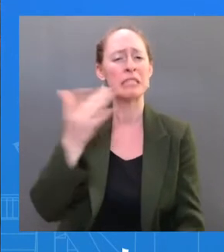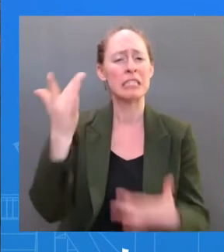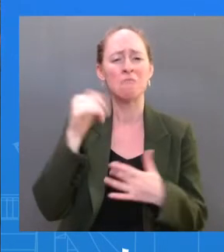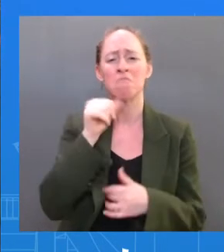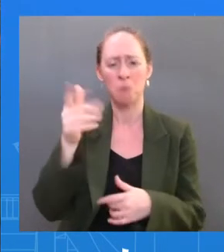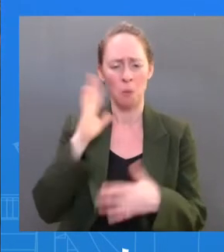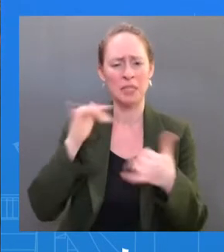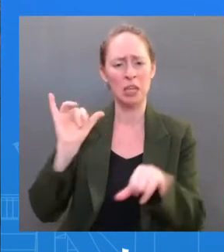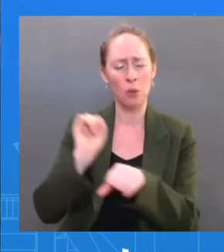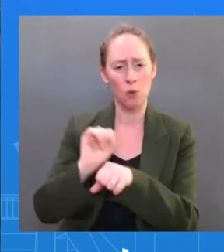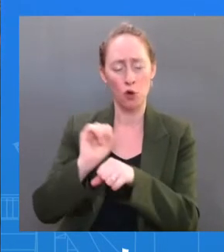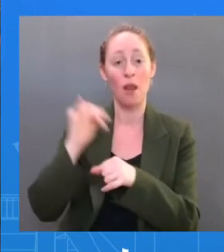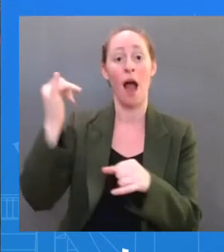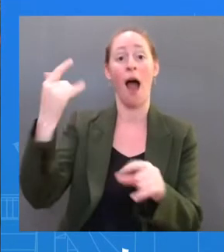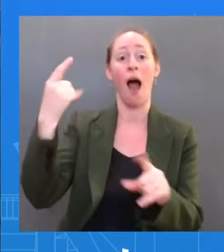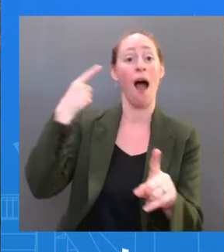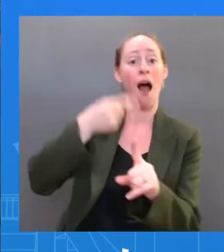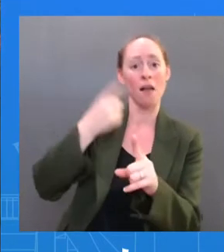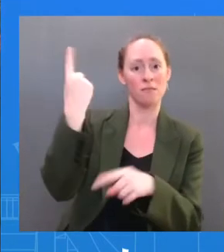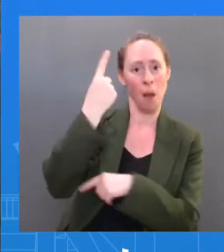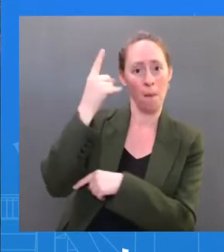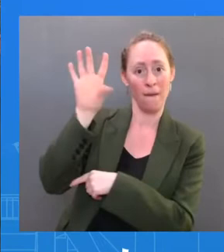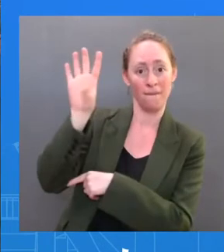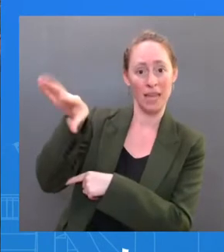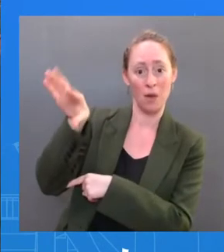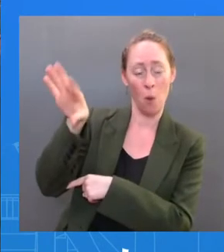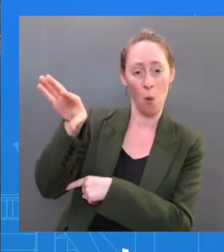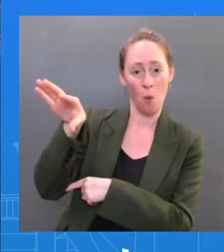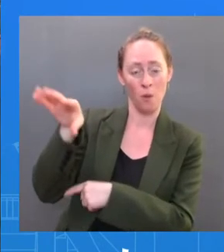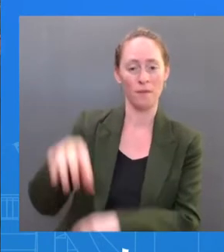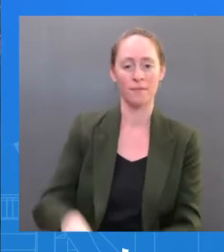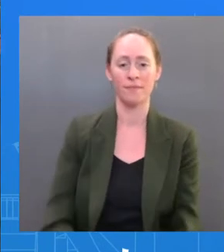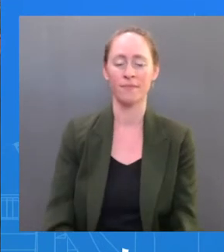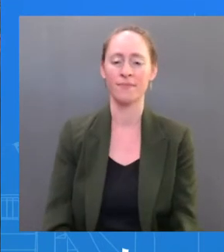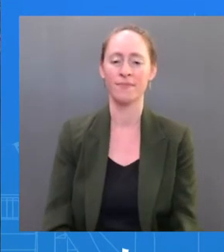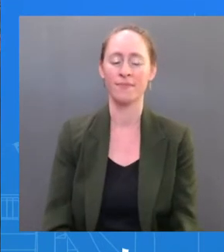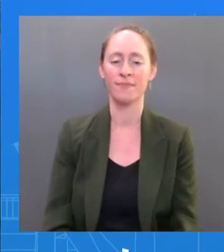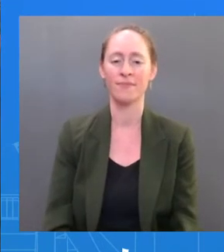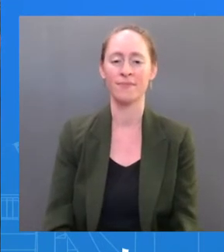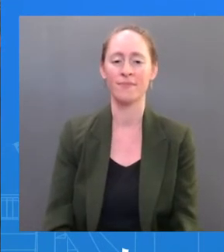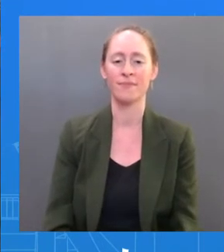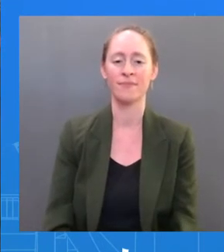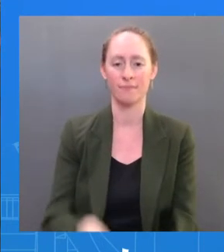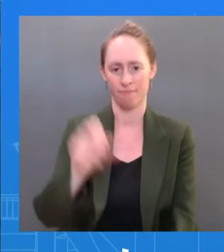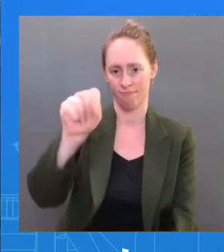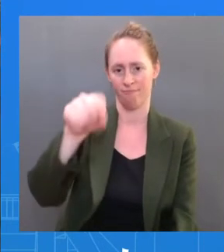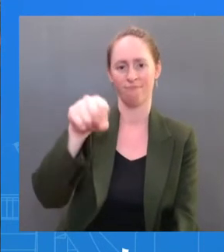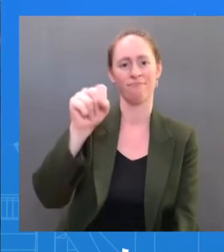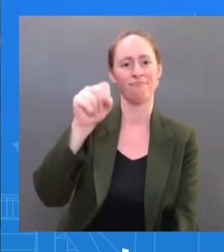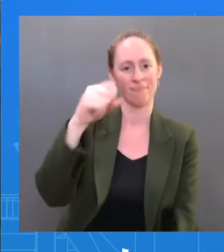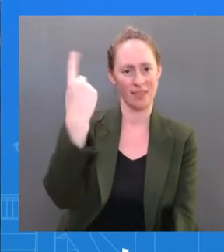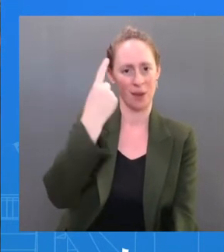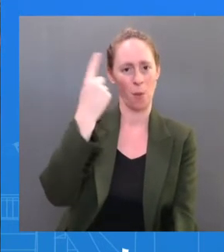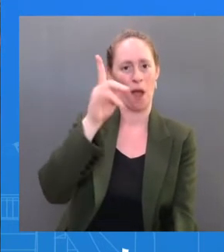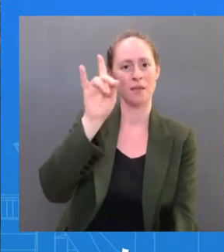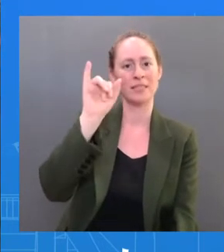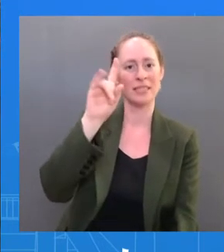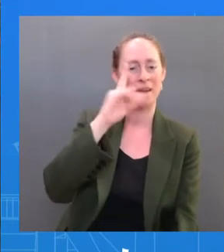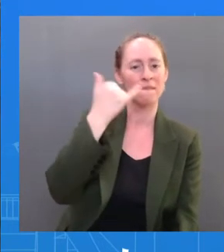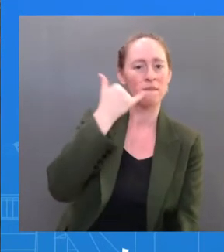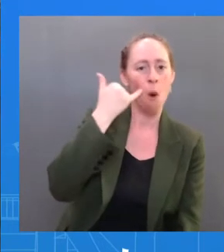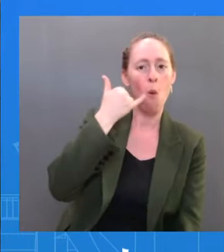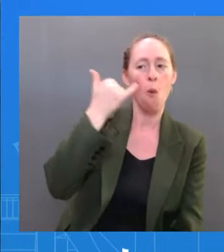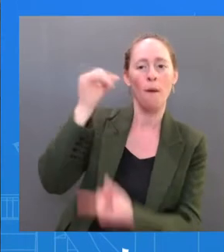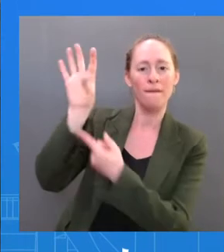Look, in the — in the video that you saw, there was a — his videographer was there with him, wore an N95